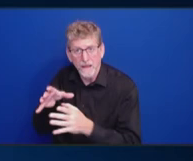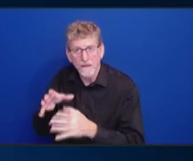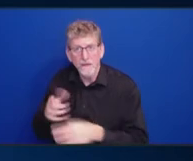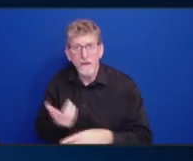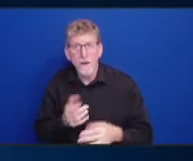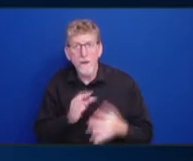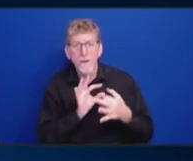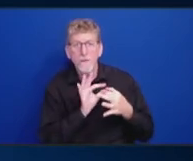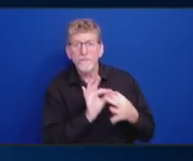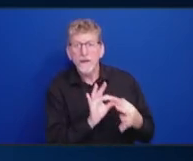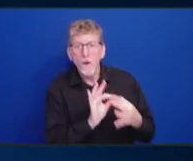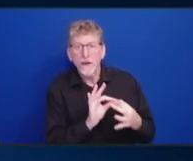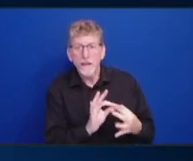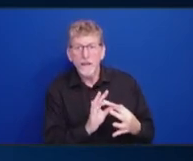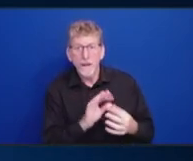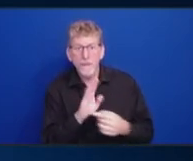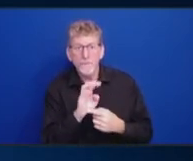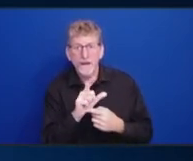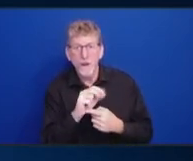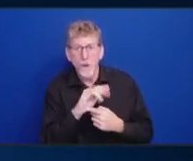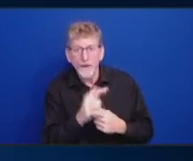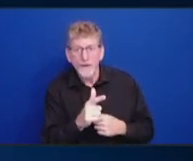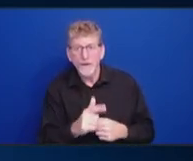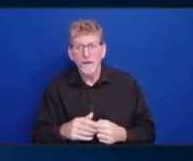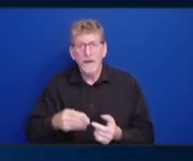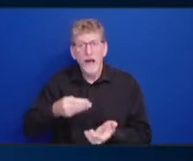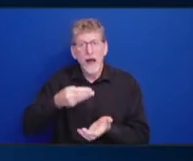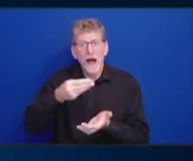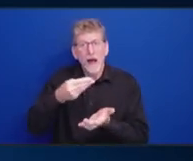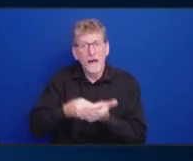And then economic equity.